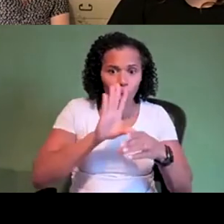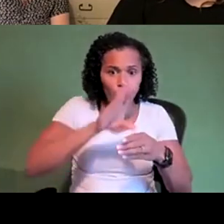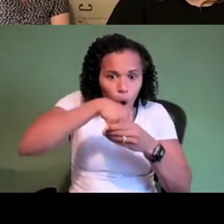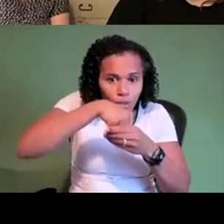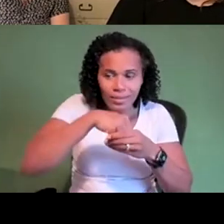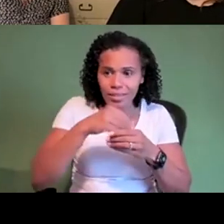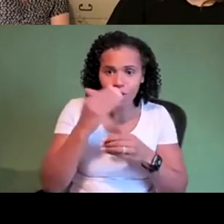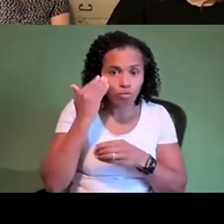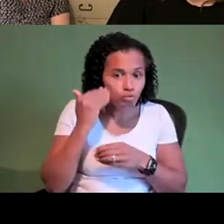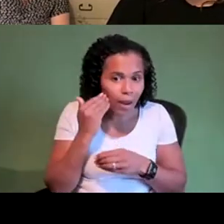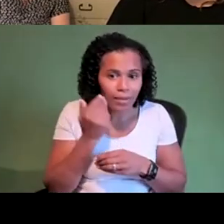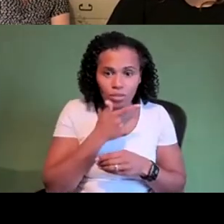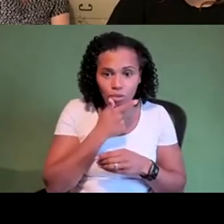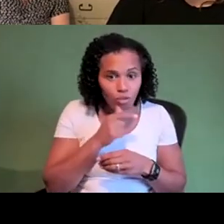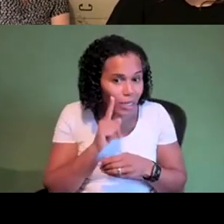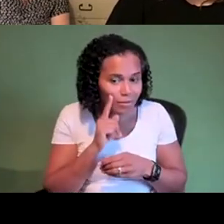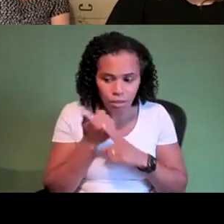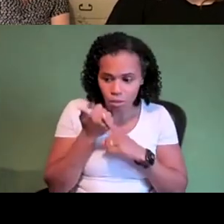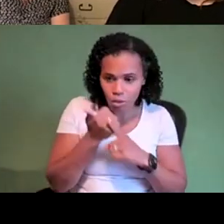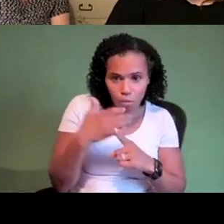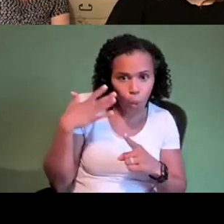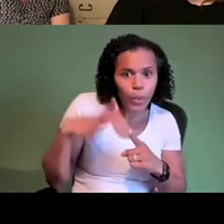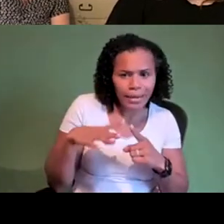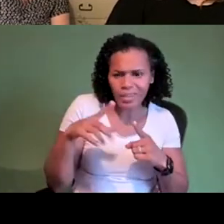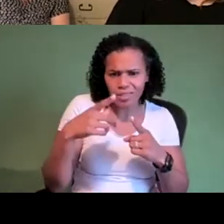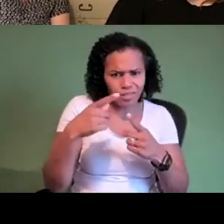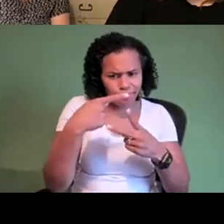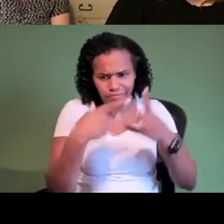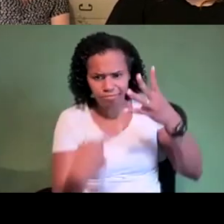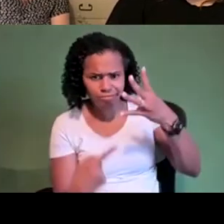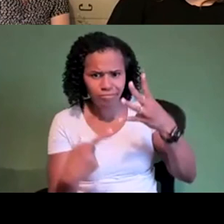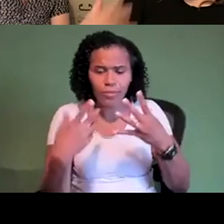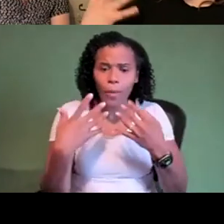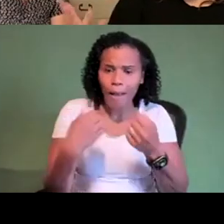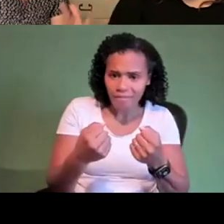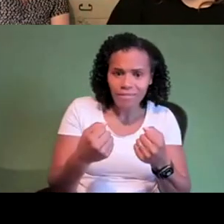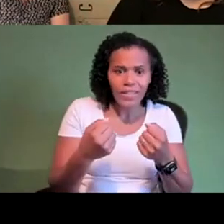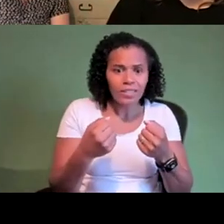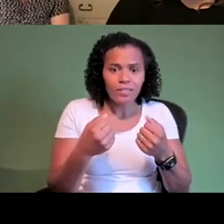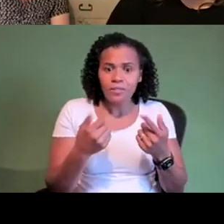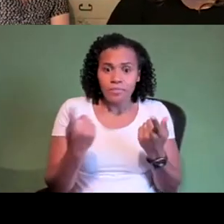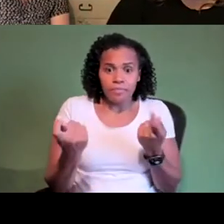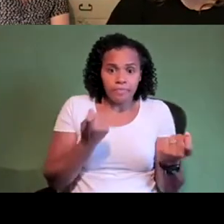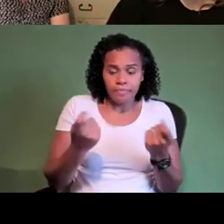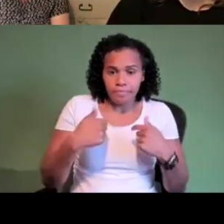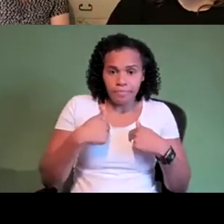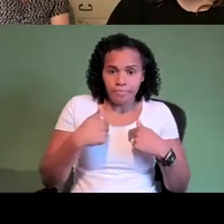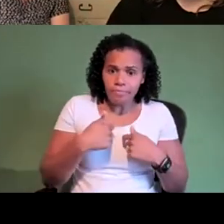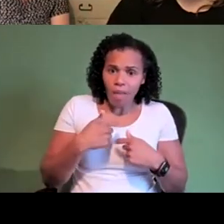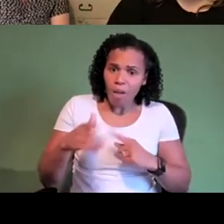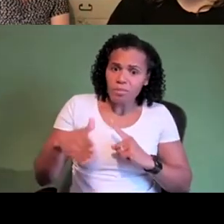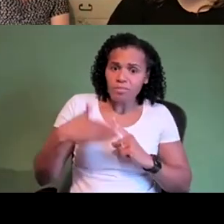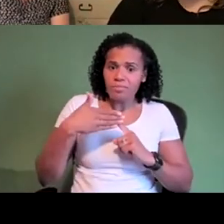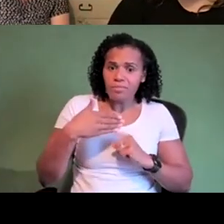and support needs uh and you know operating as a vulnerable artist uh